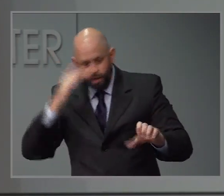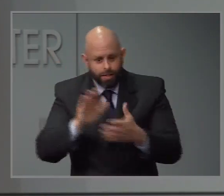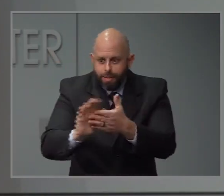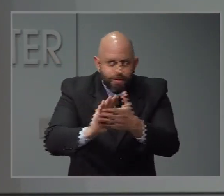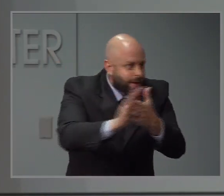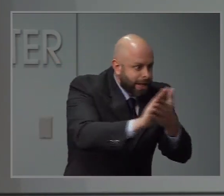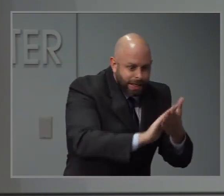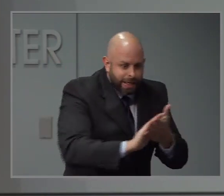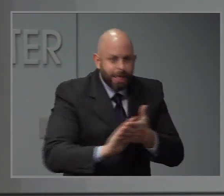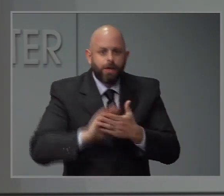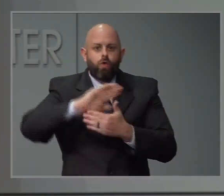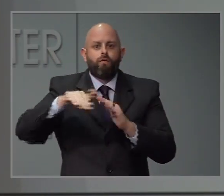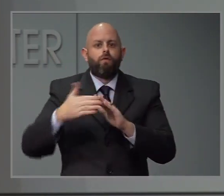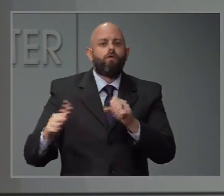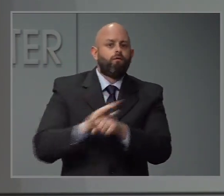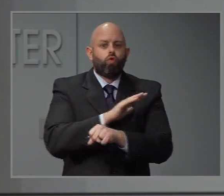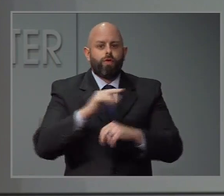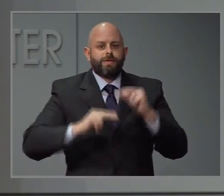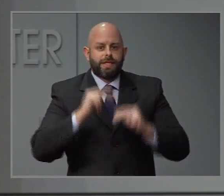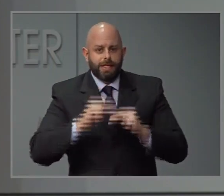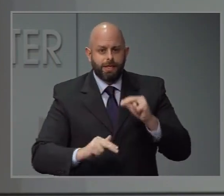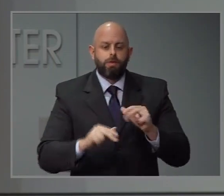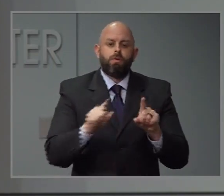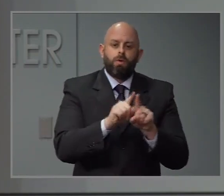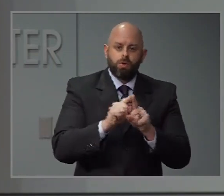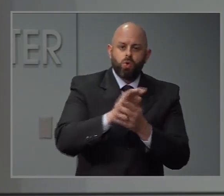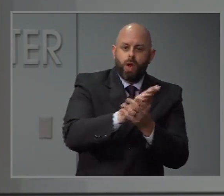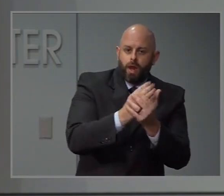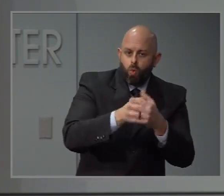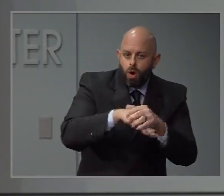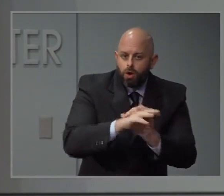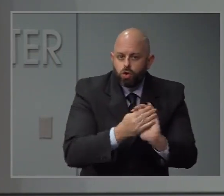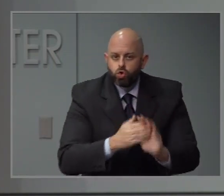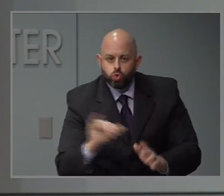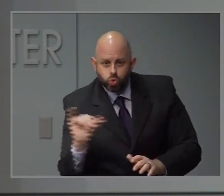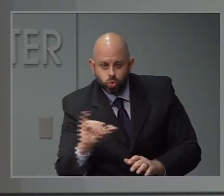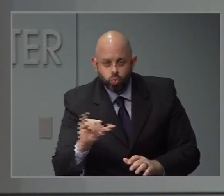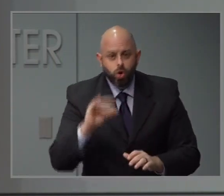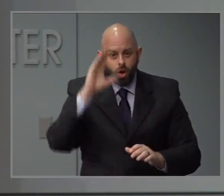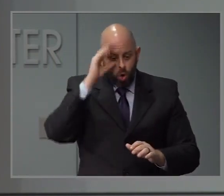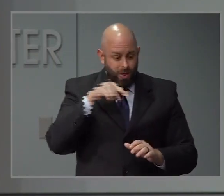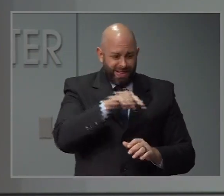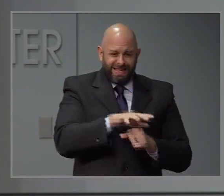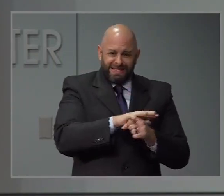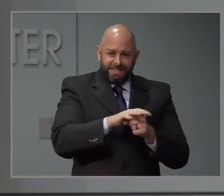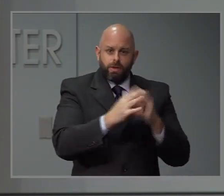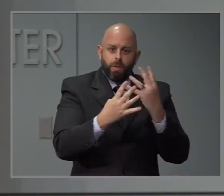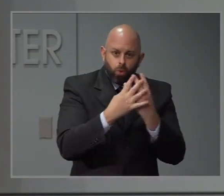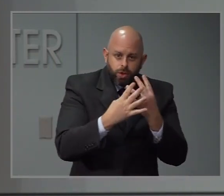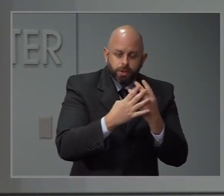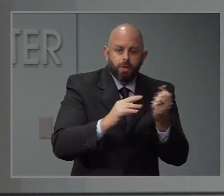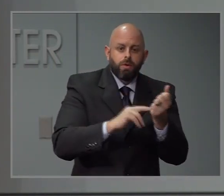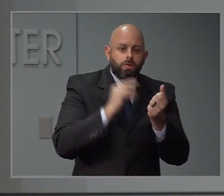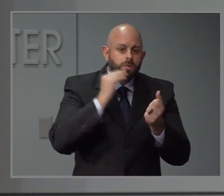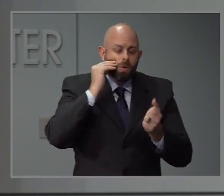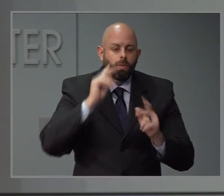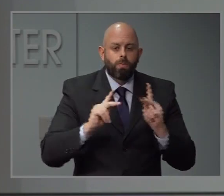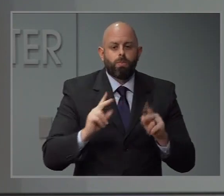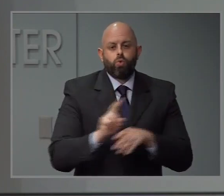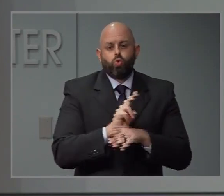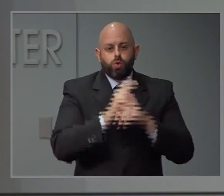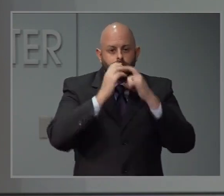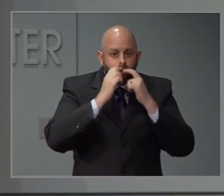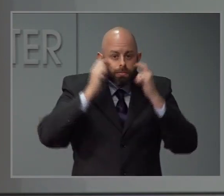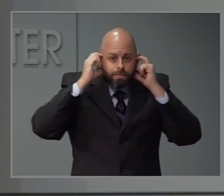those sorts of activities. I know folks are using face coverings as well. So all of those things are written and